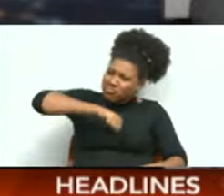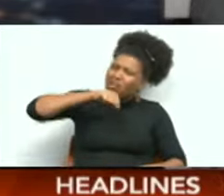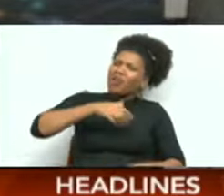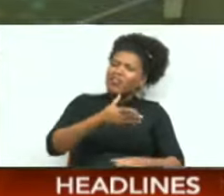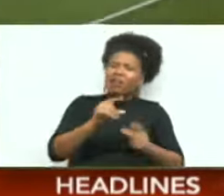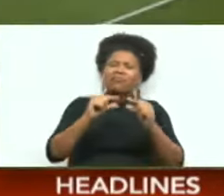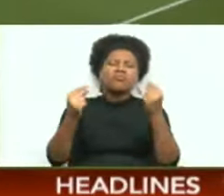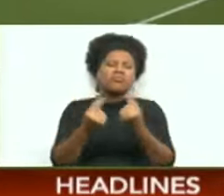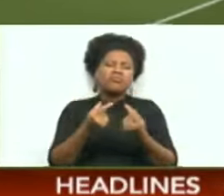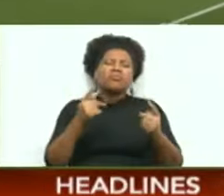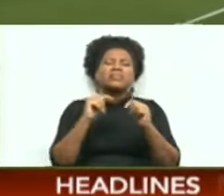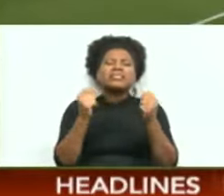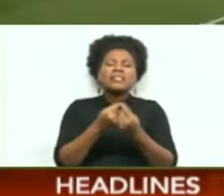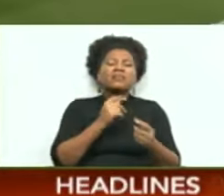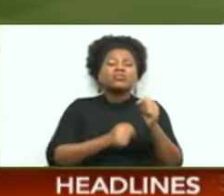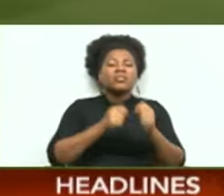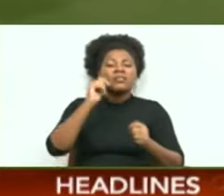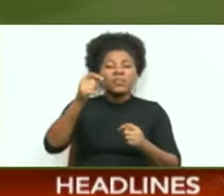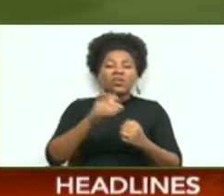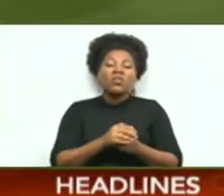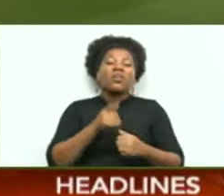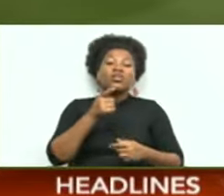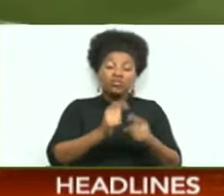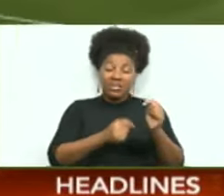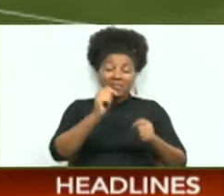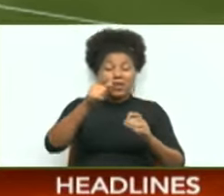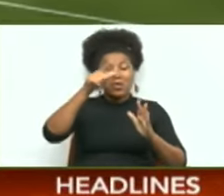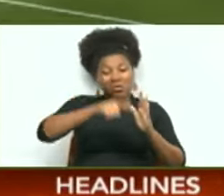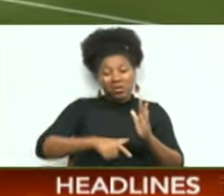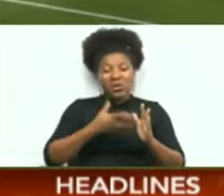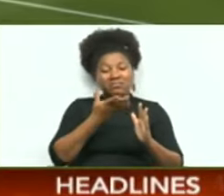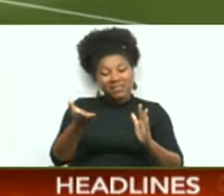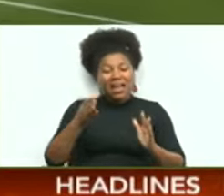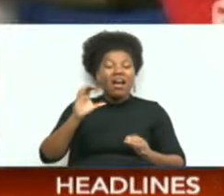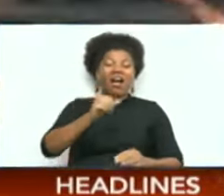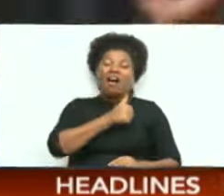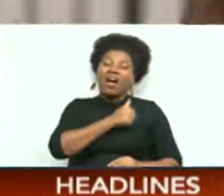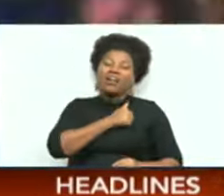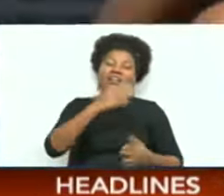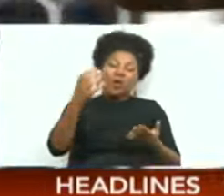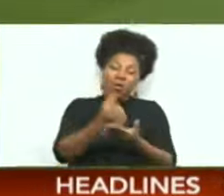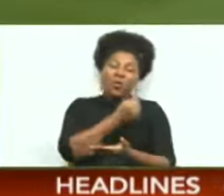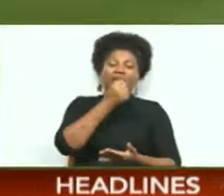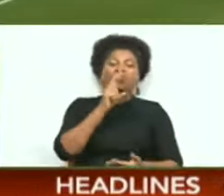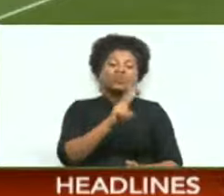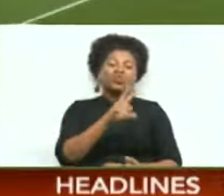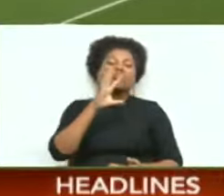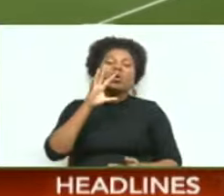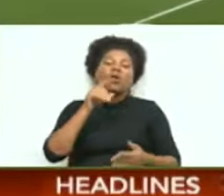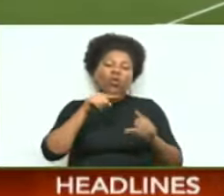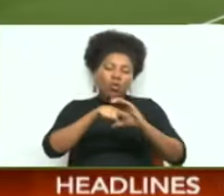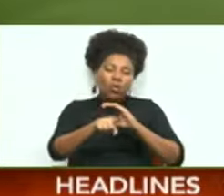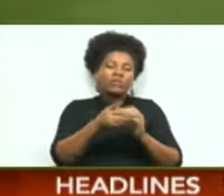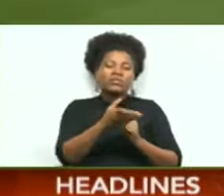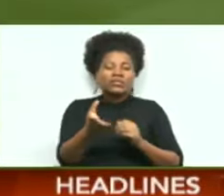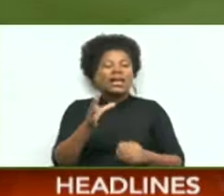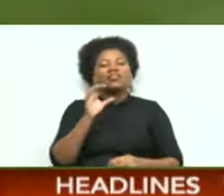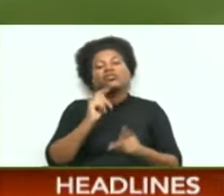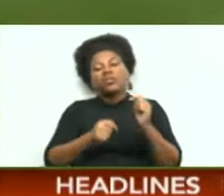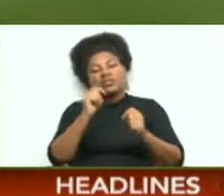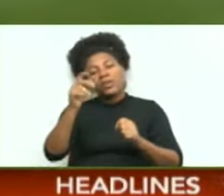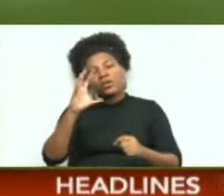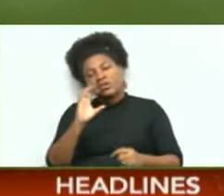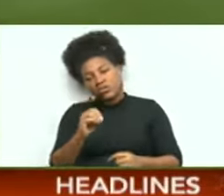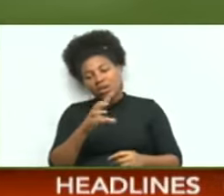Trinidad and Tobago lost 2-0 to Canada on Saturday, missing out on a chance to play at the Copa America 2024. Despite this, Eve sees the current squad